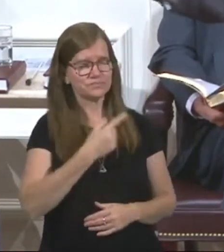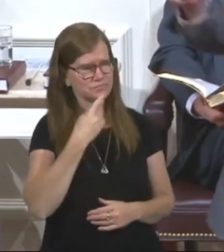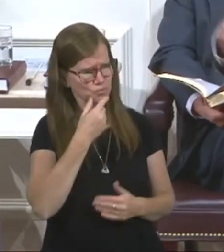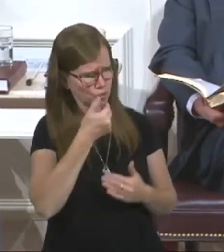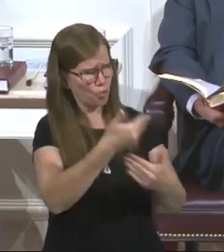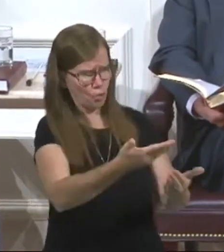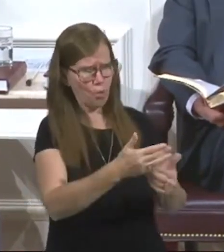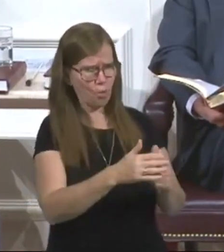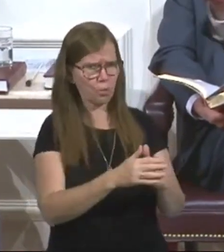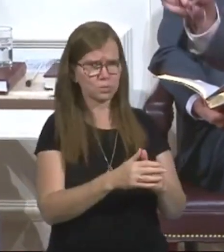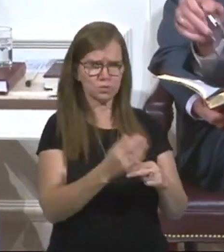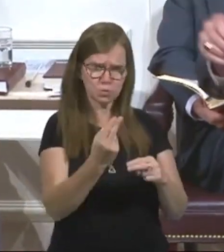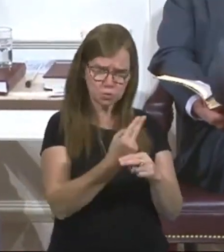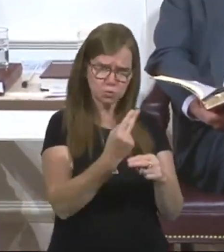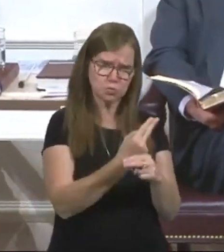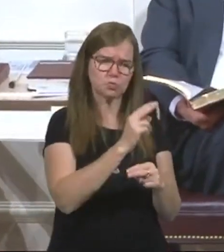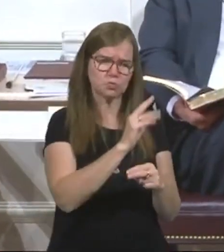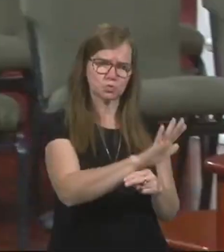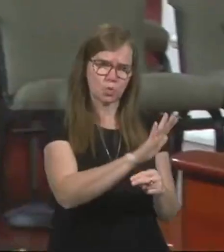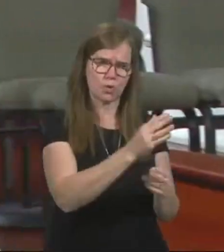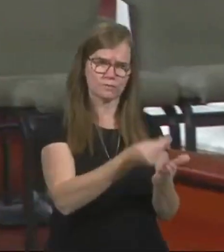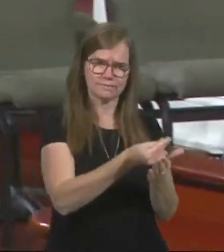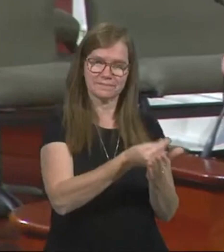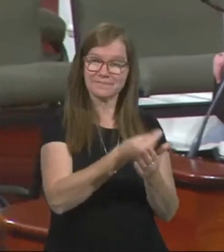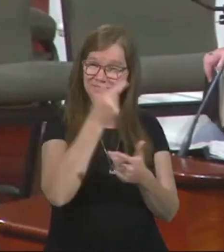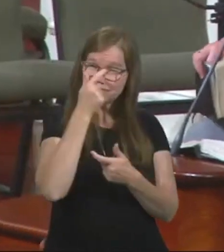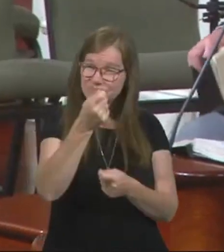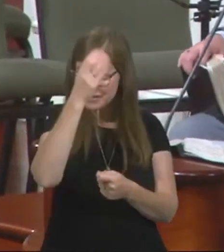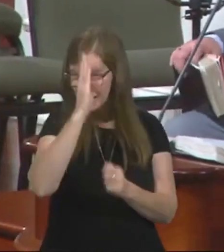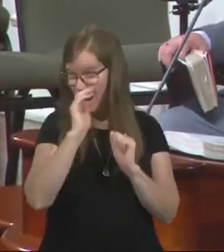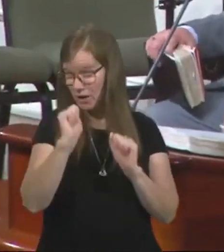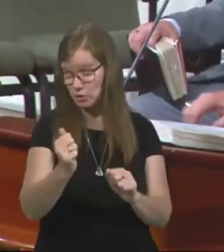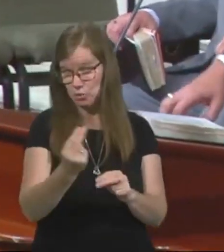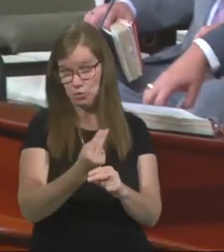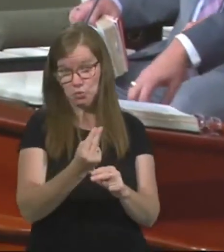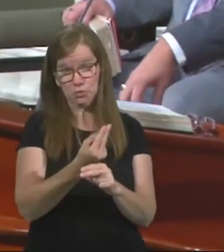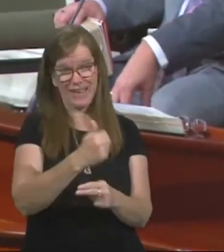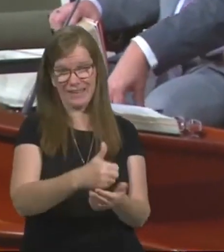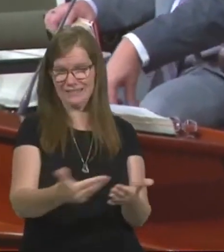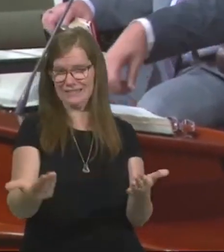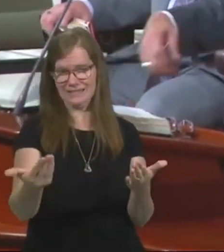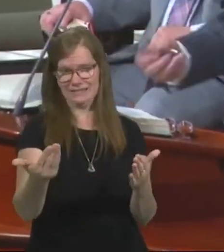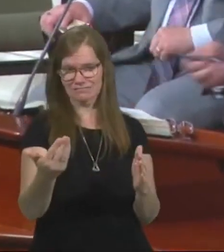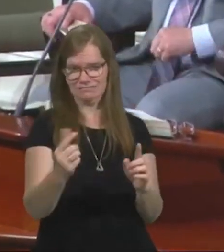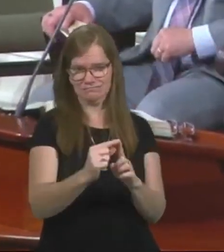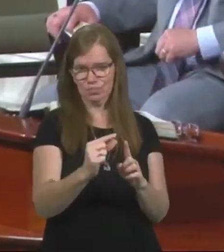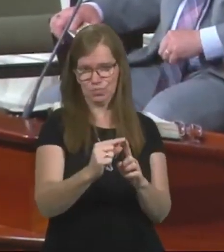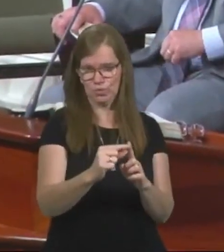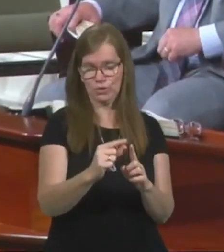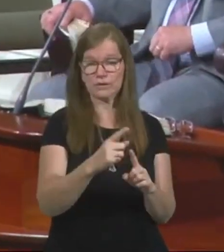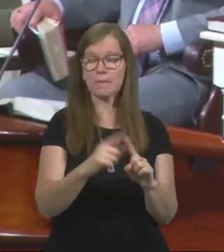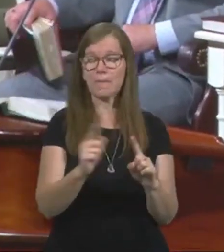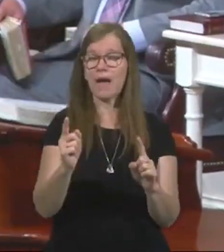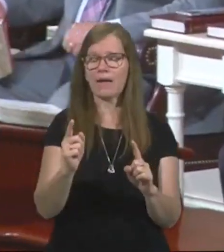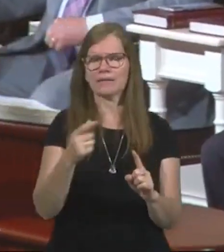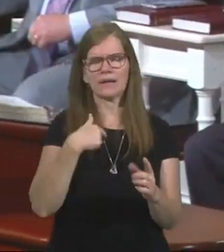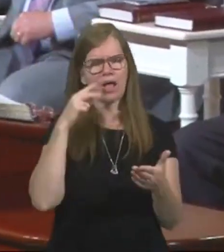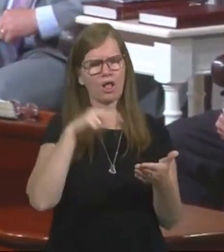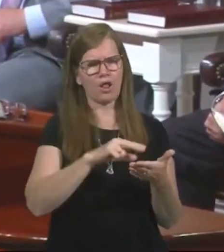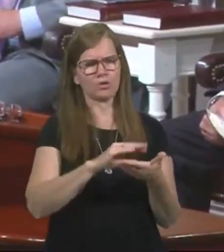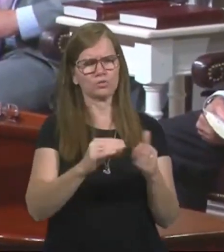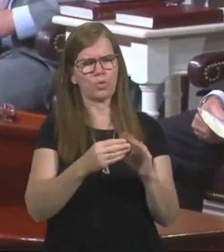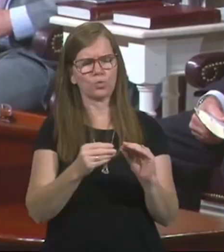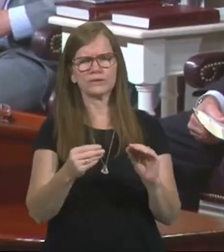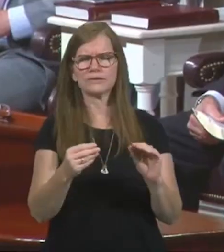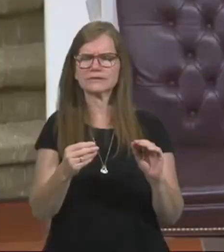He says, go out there and use your mammon. And it's interesting, God could have used anything there. But as I look at this story, several things come to